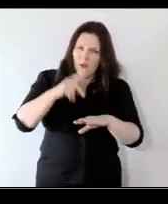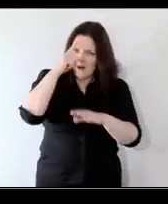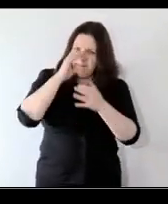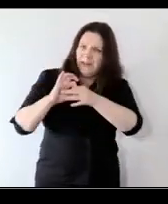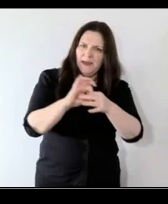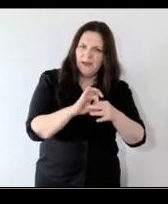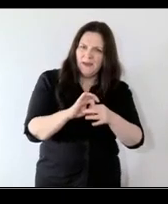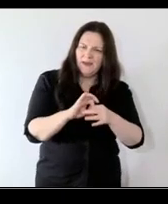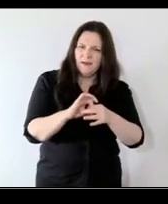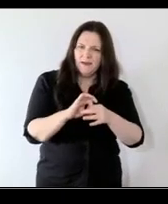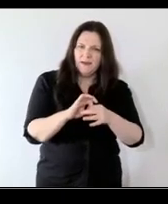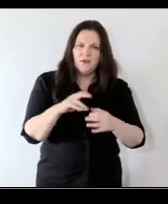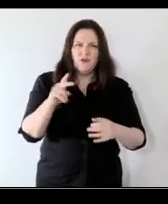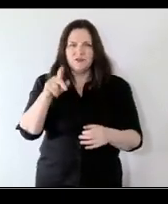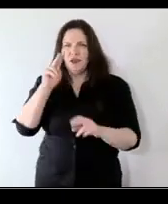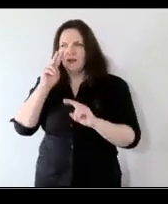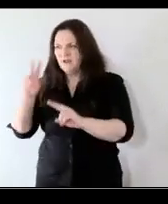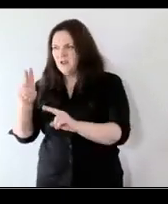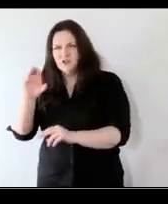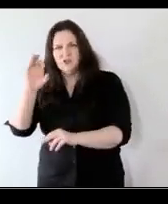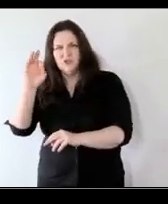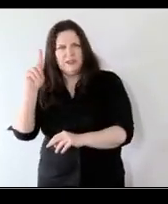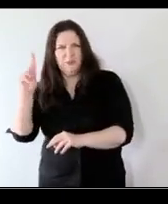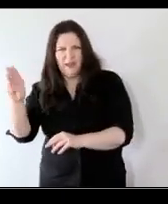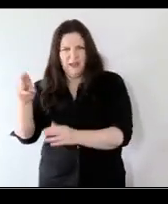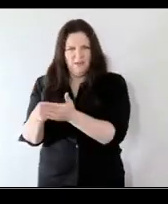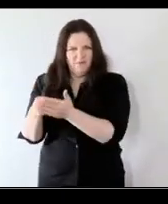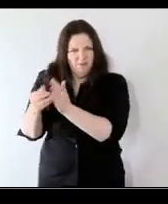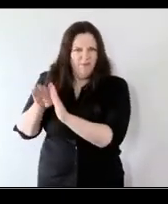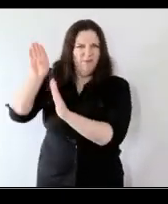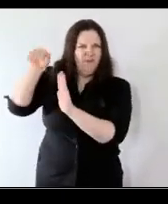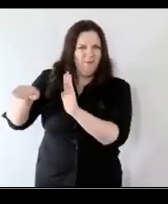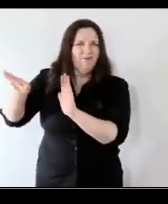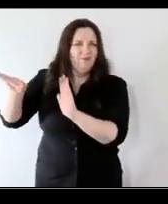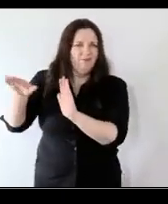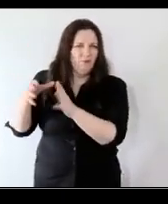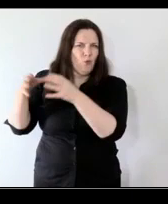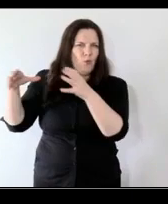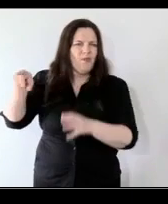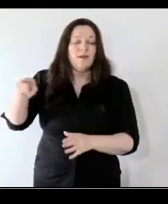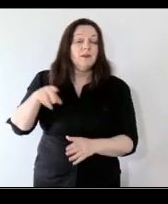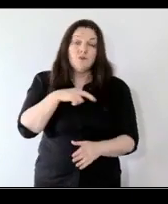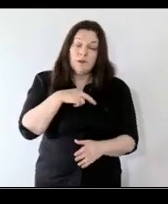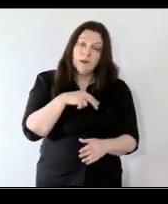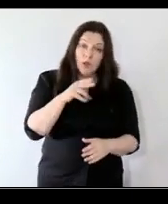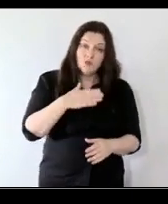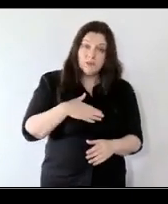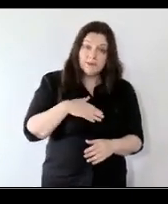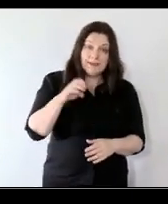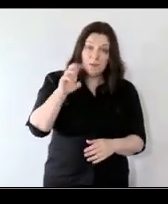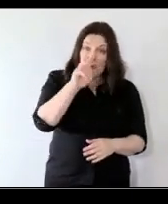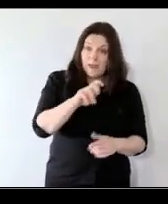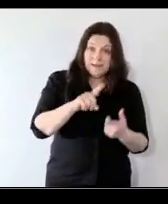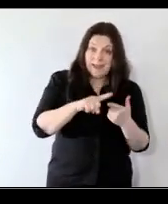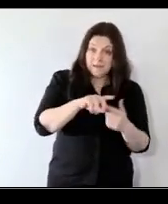over gross domestic product growth for example um and they're not alone in the world there is an alliance of governments